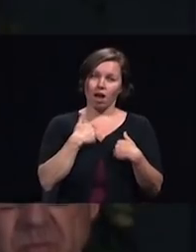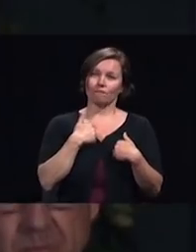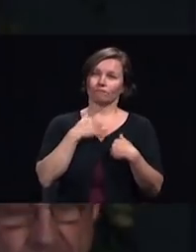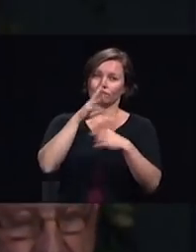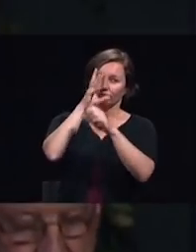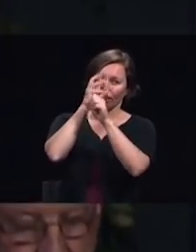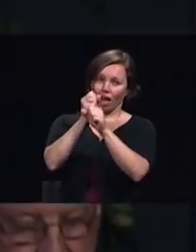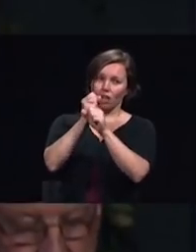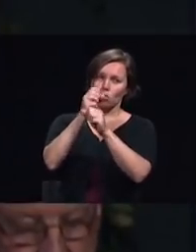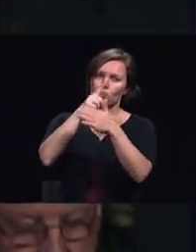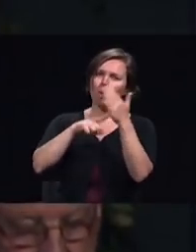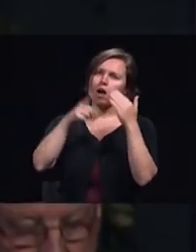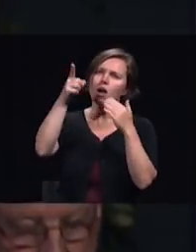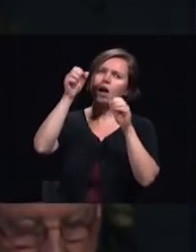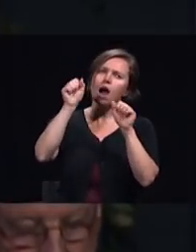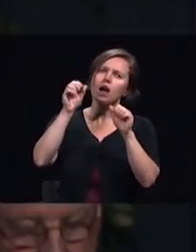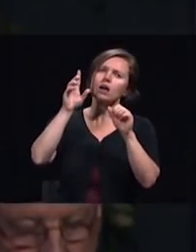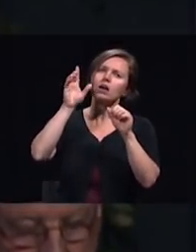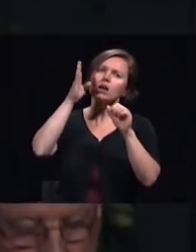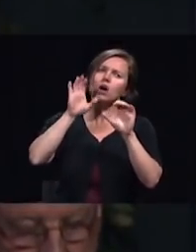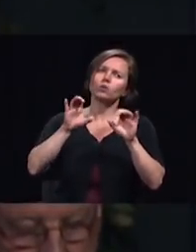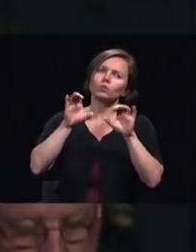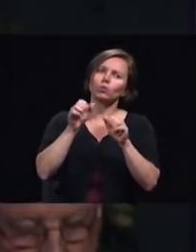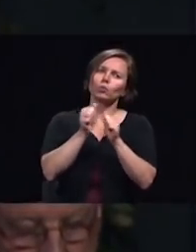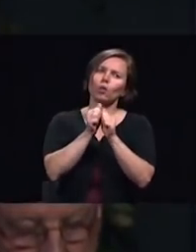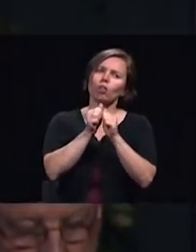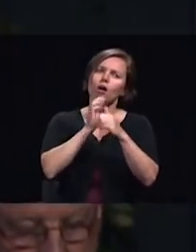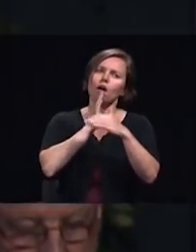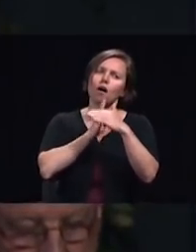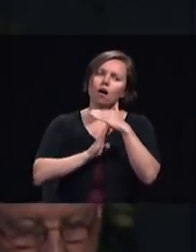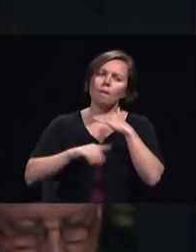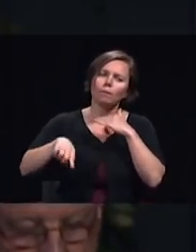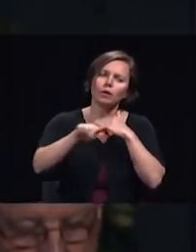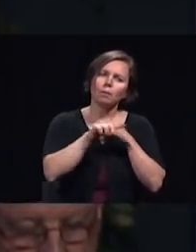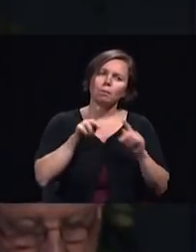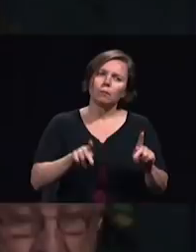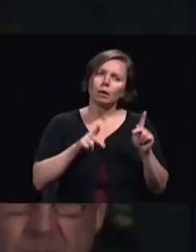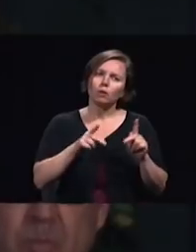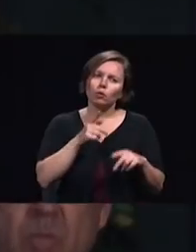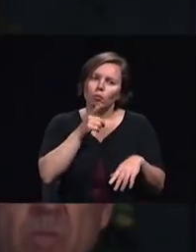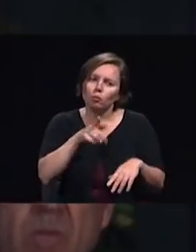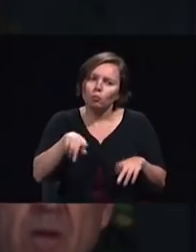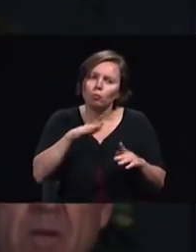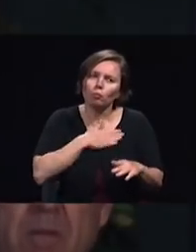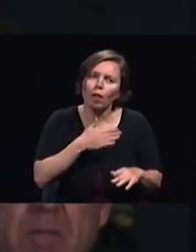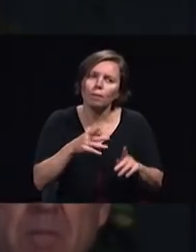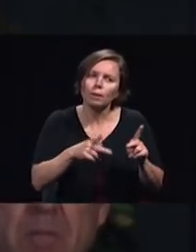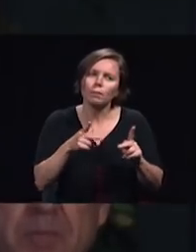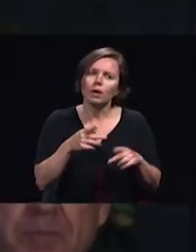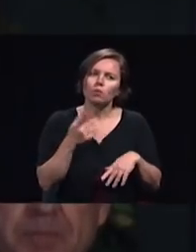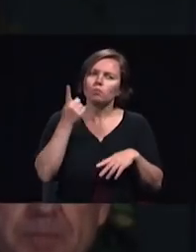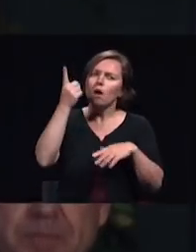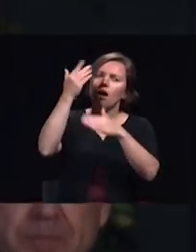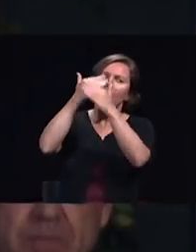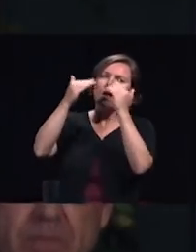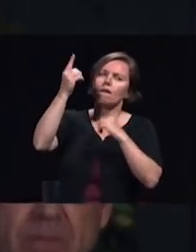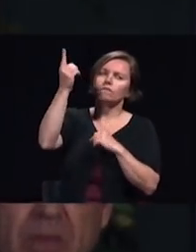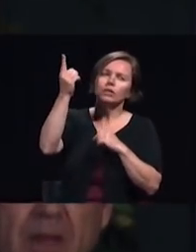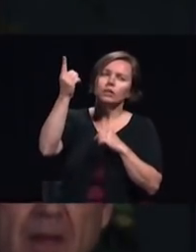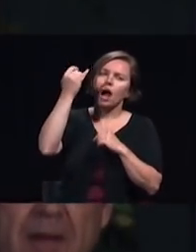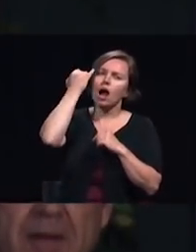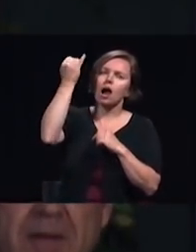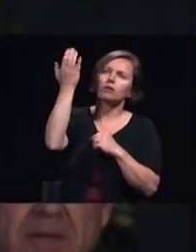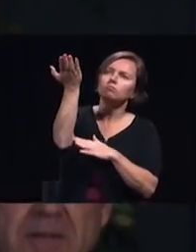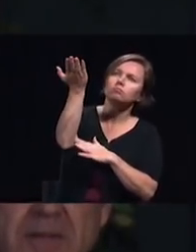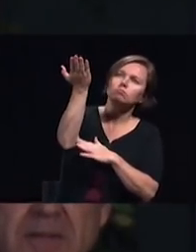a humble and willing people now what are these heaven inspired ideas for reaching the great cities